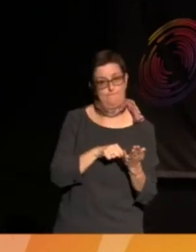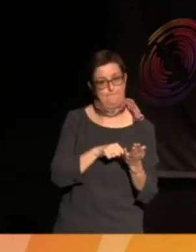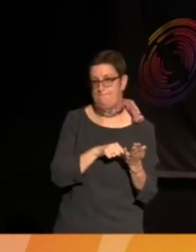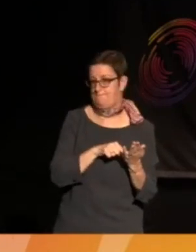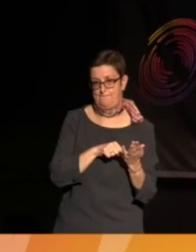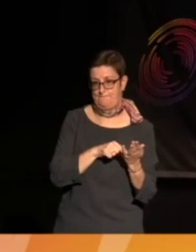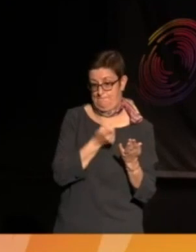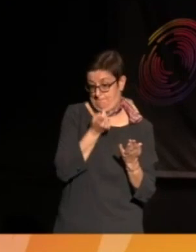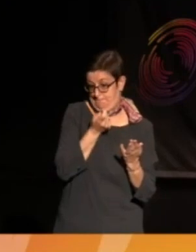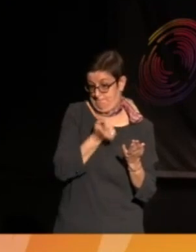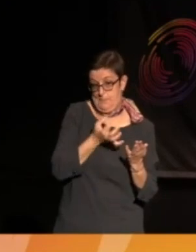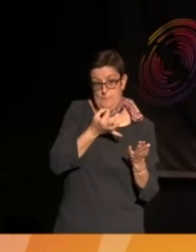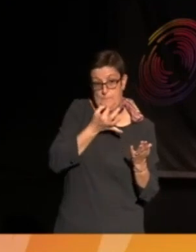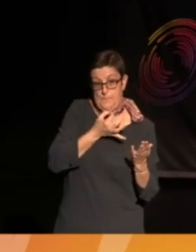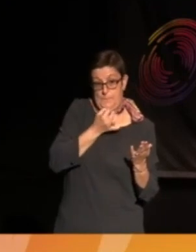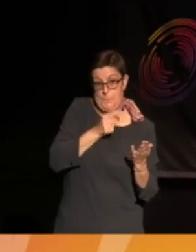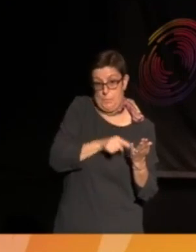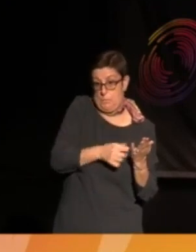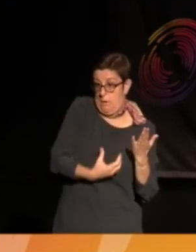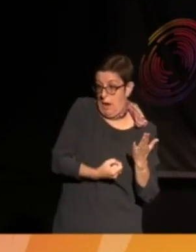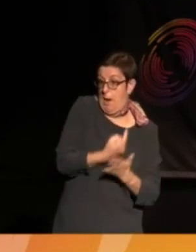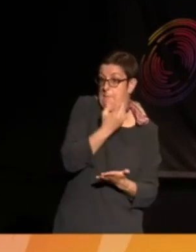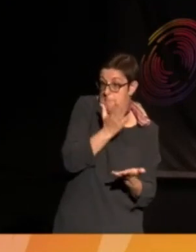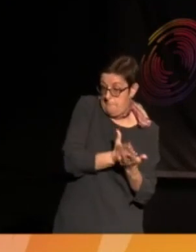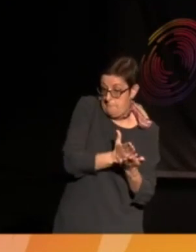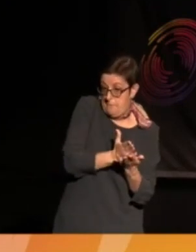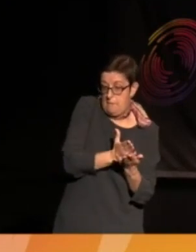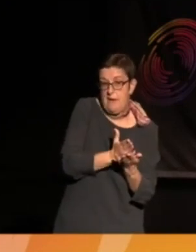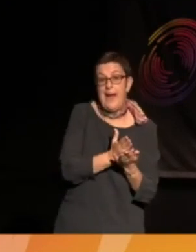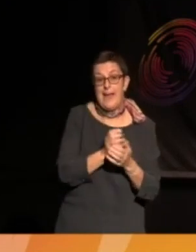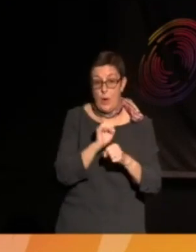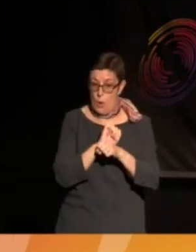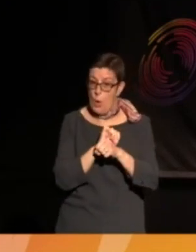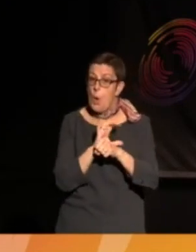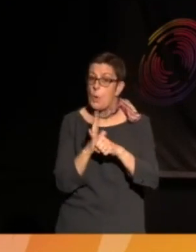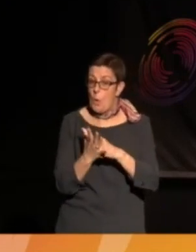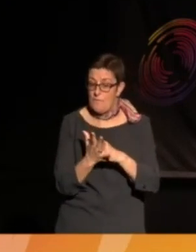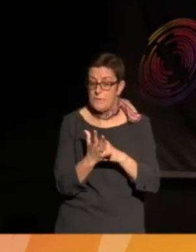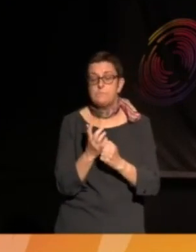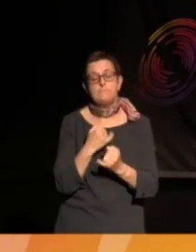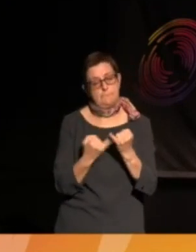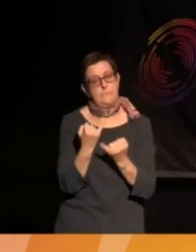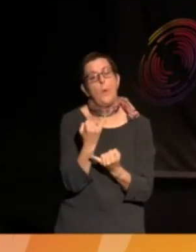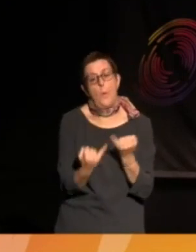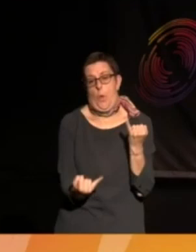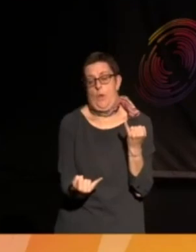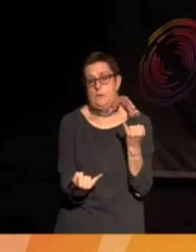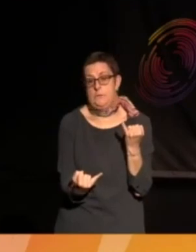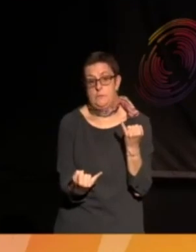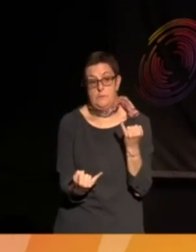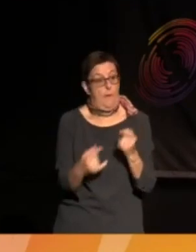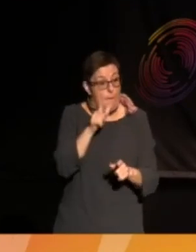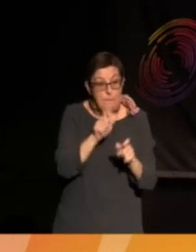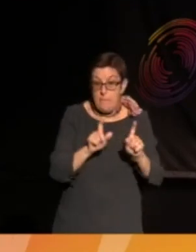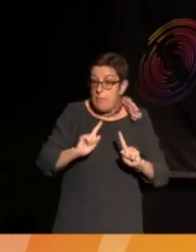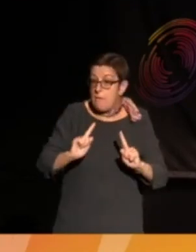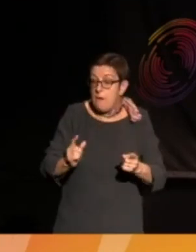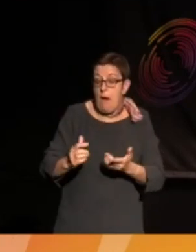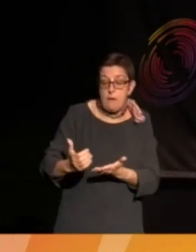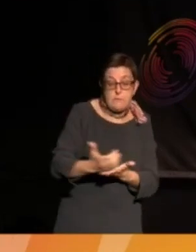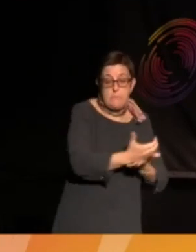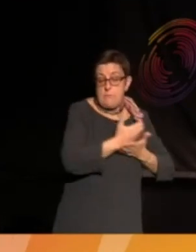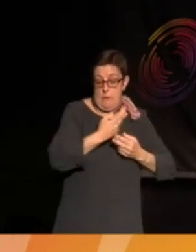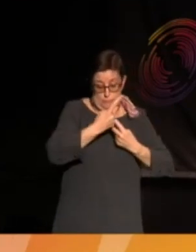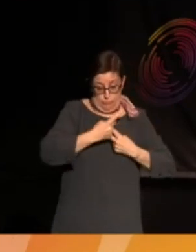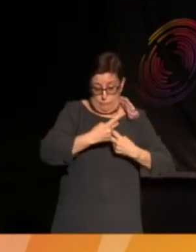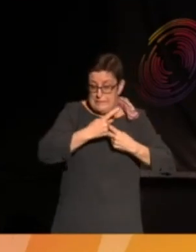that, you know, that people haven't been able to have that ability to protect their health and well-being, because the nature of many people's work